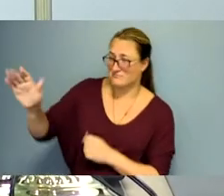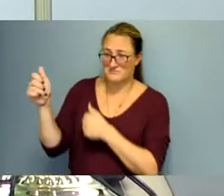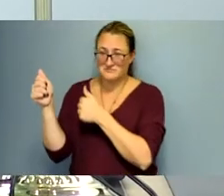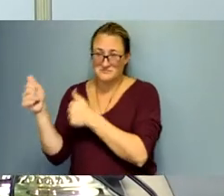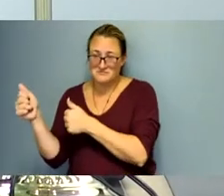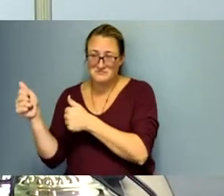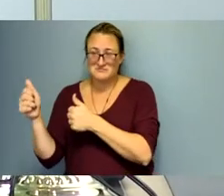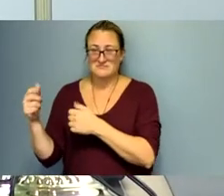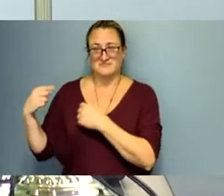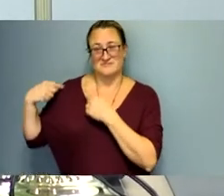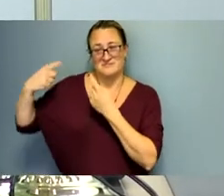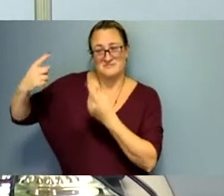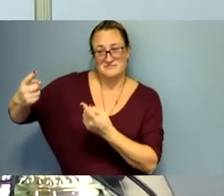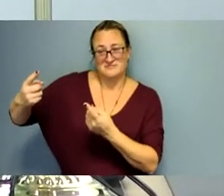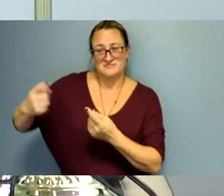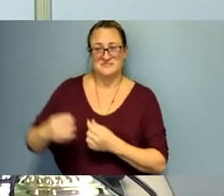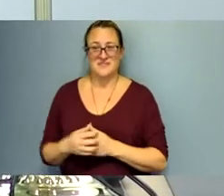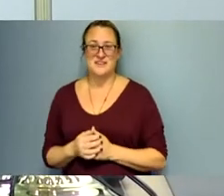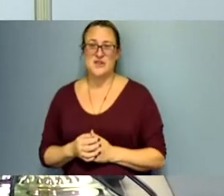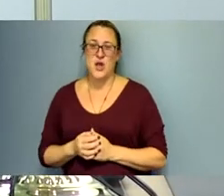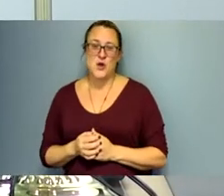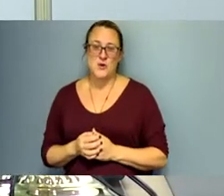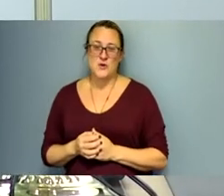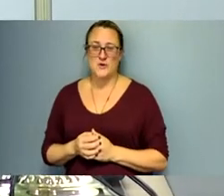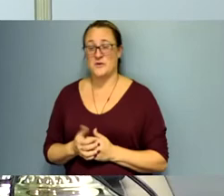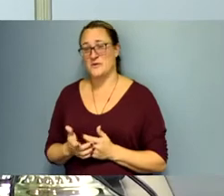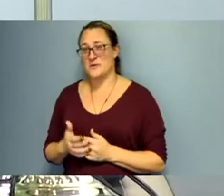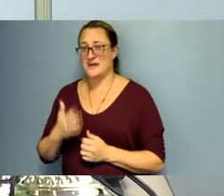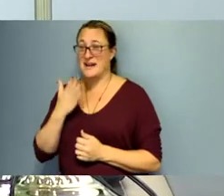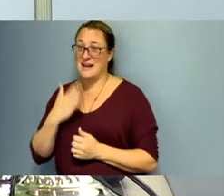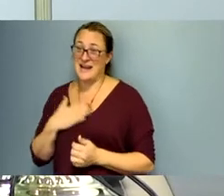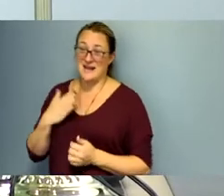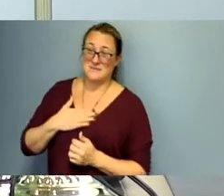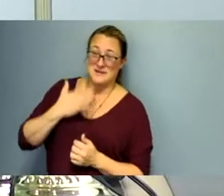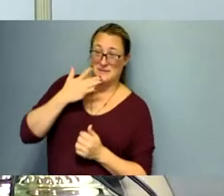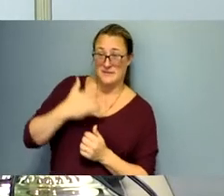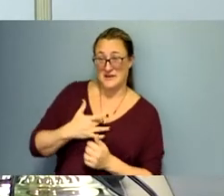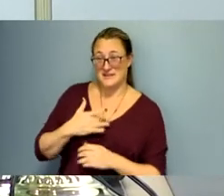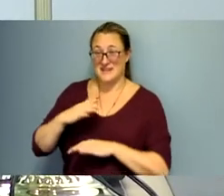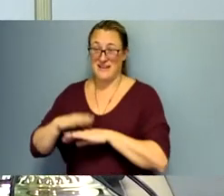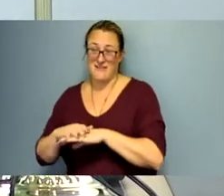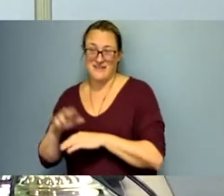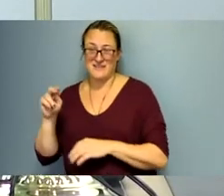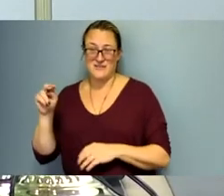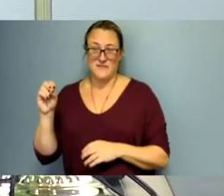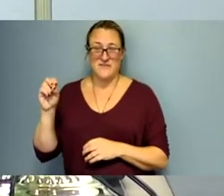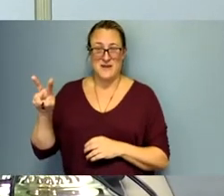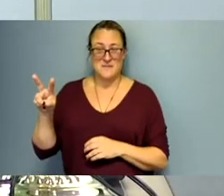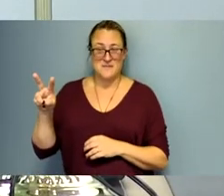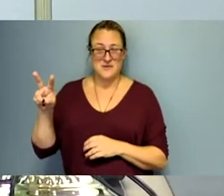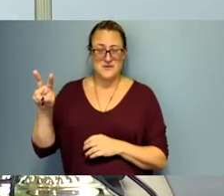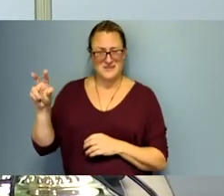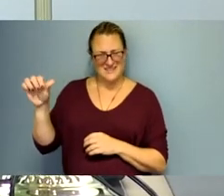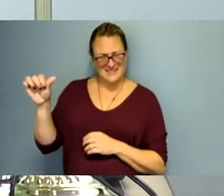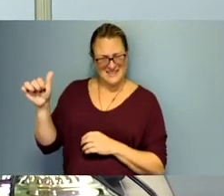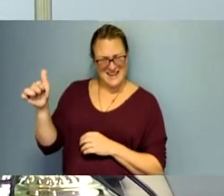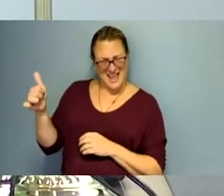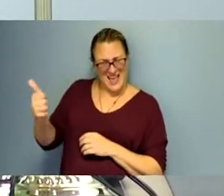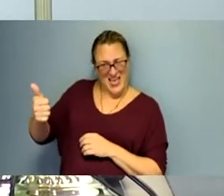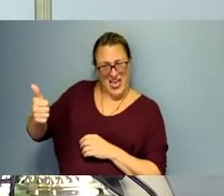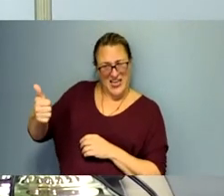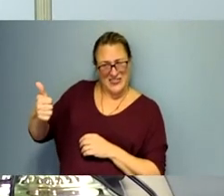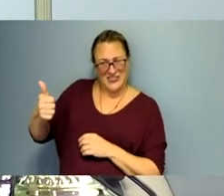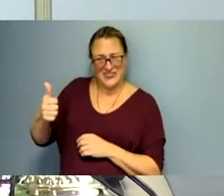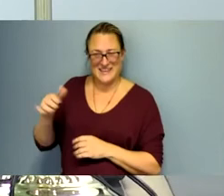you know um wish him happy birthday and uh in on november uh wait 10th right marine corps